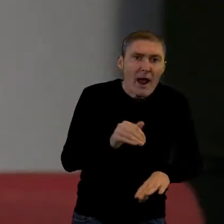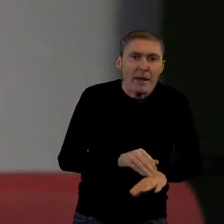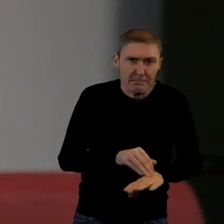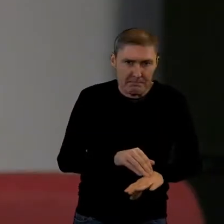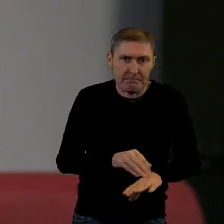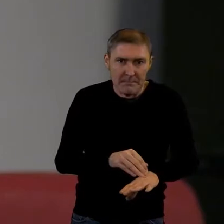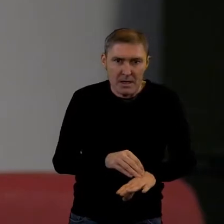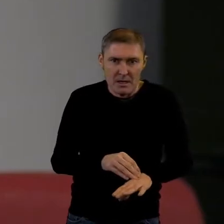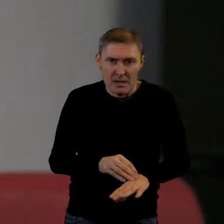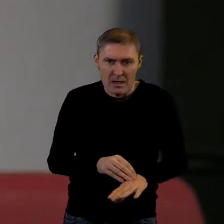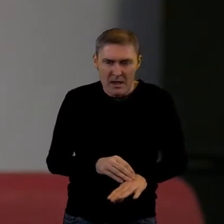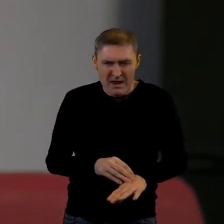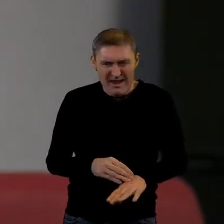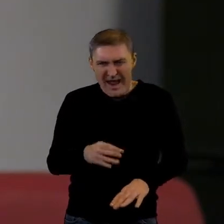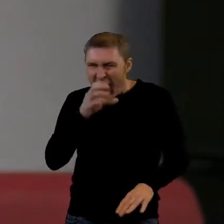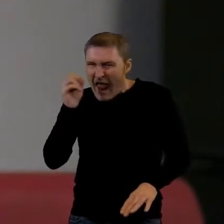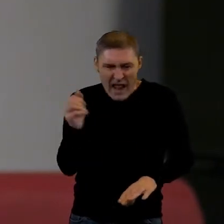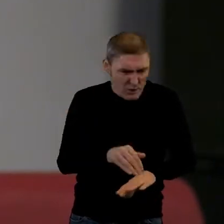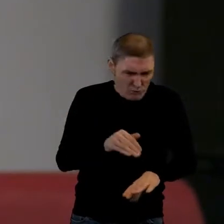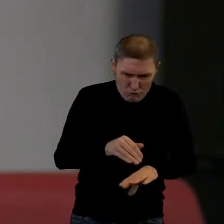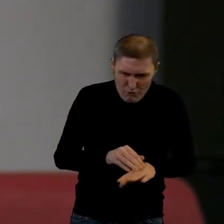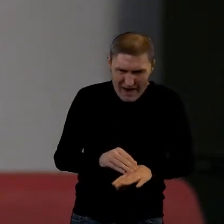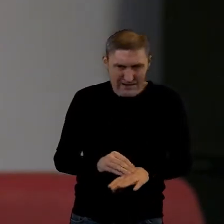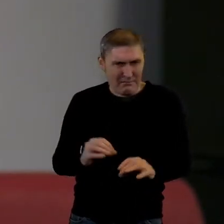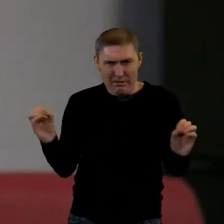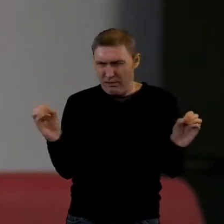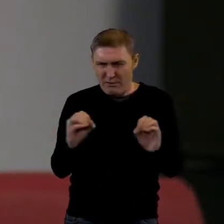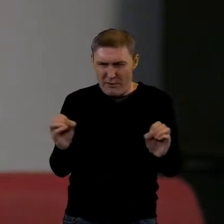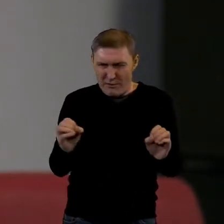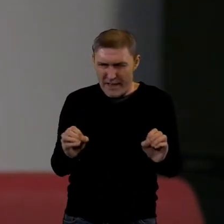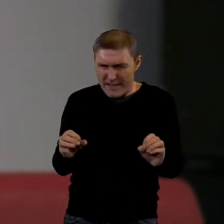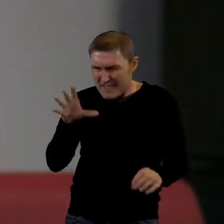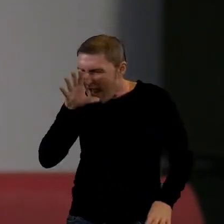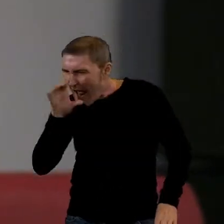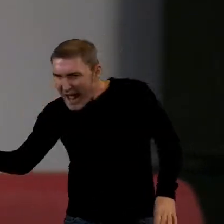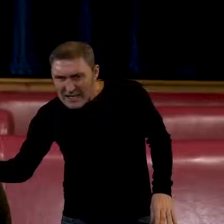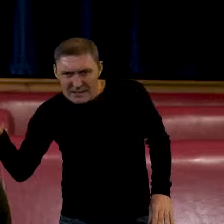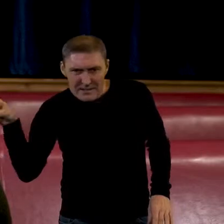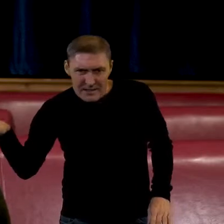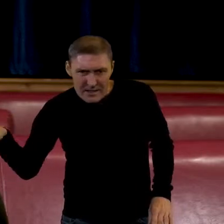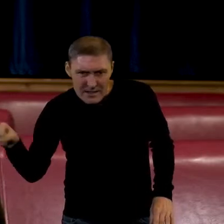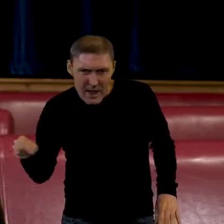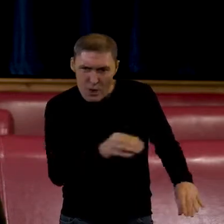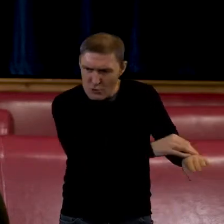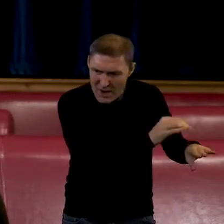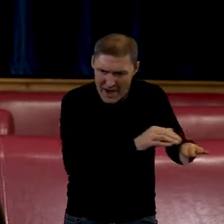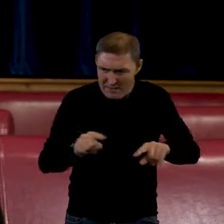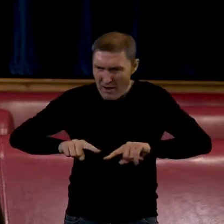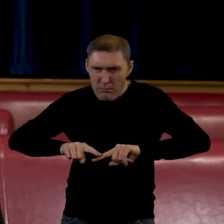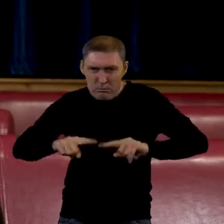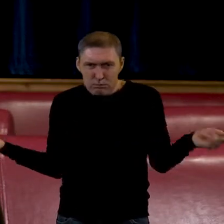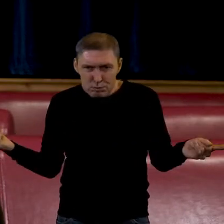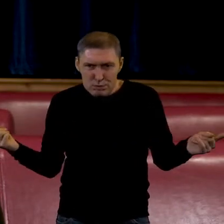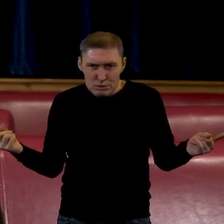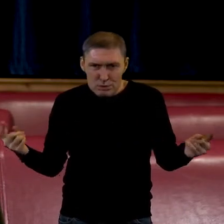there is no such thing as a hate crime. It's a crime with a hate element attached to it. It's public order crime so